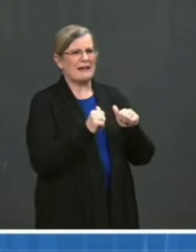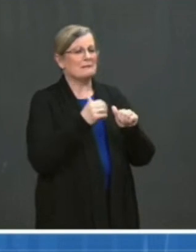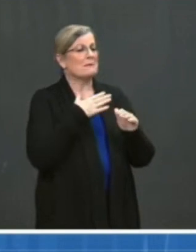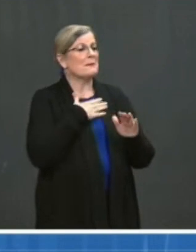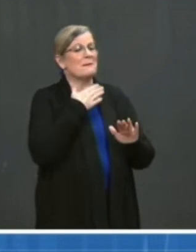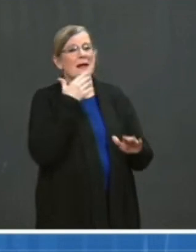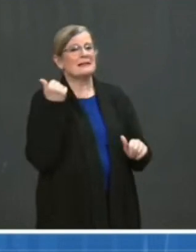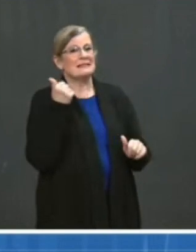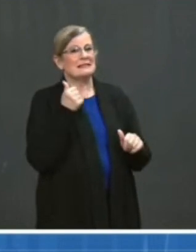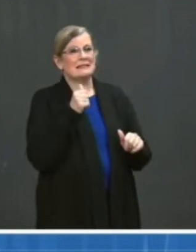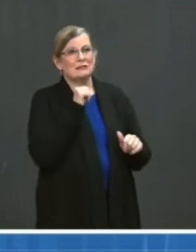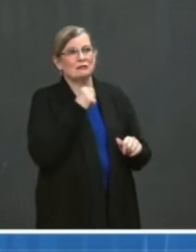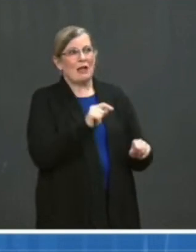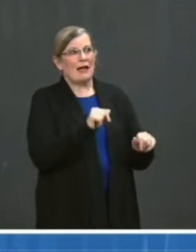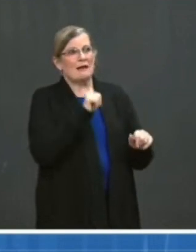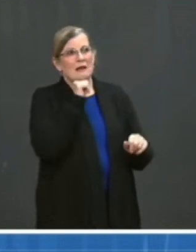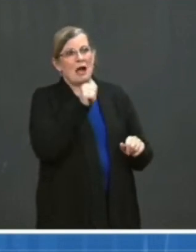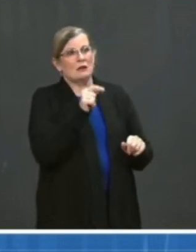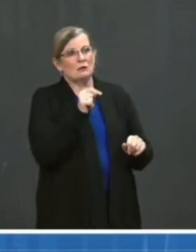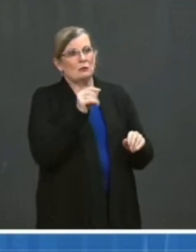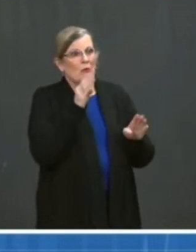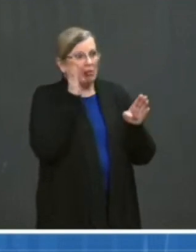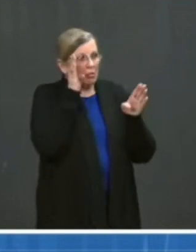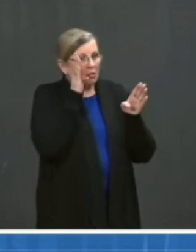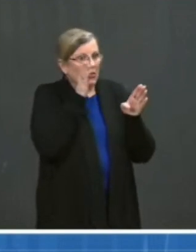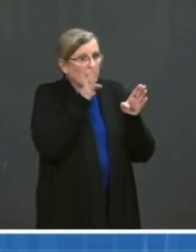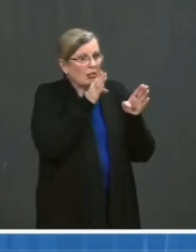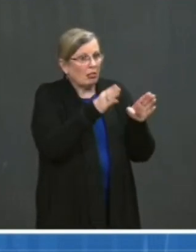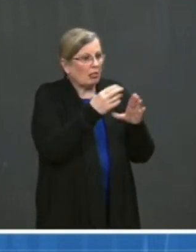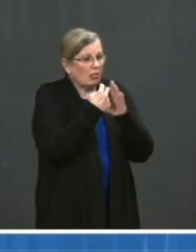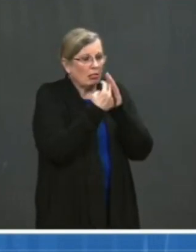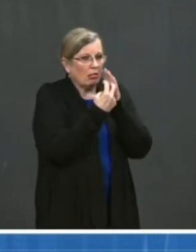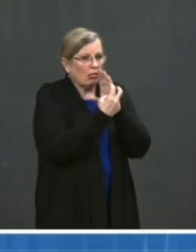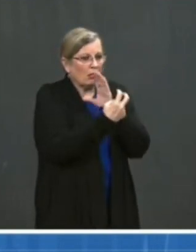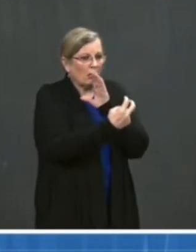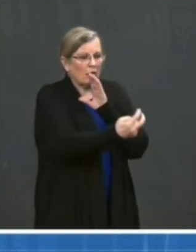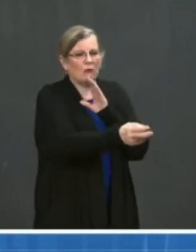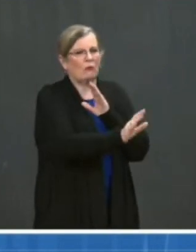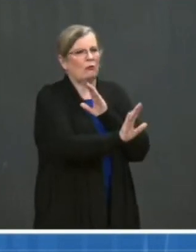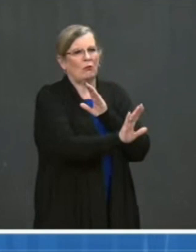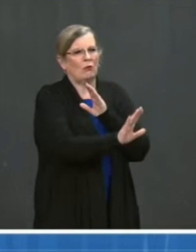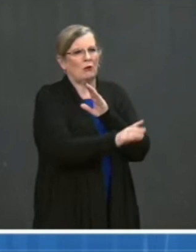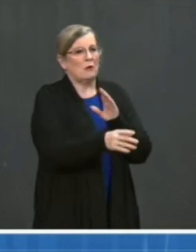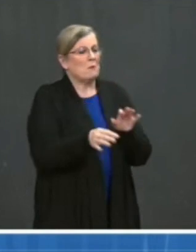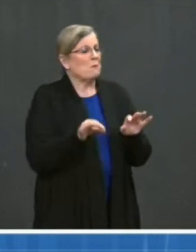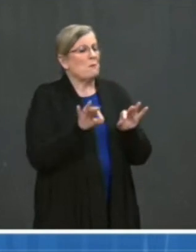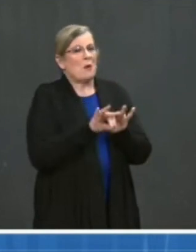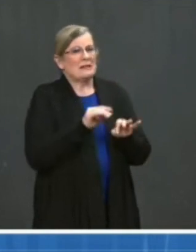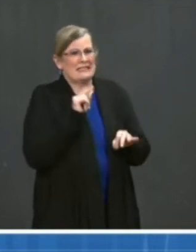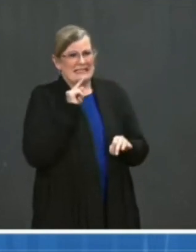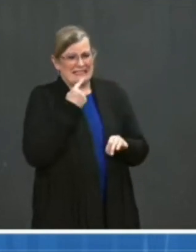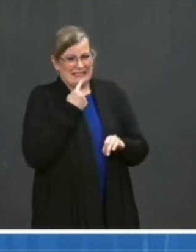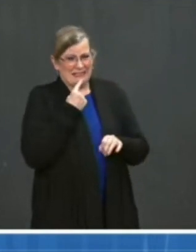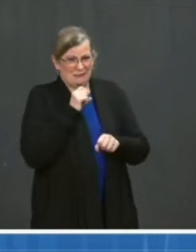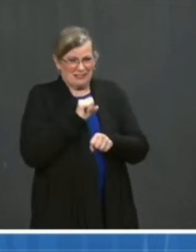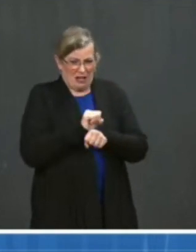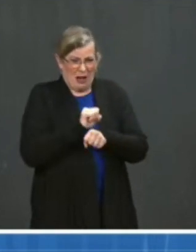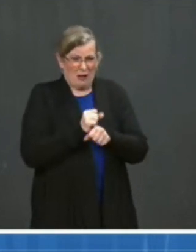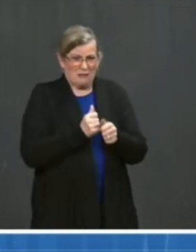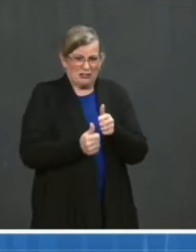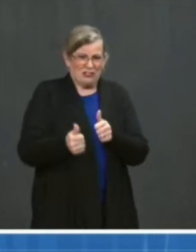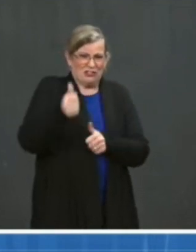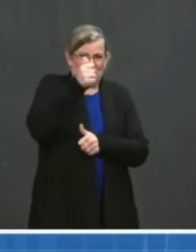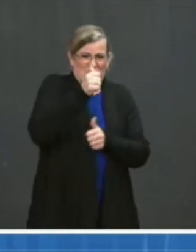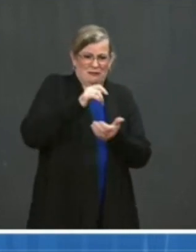attention to it. I have a very serious and important job now as the chief medical advisor on COVID-19